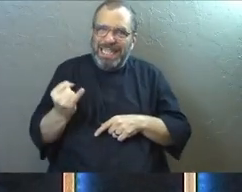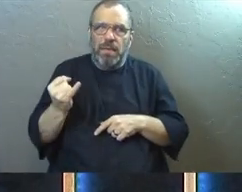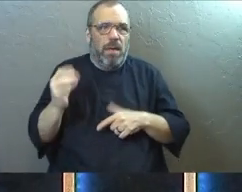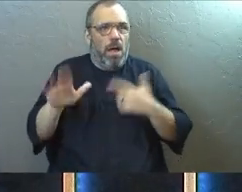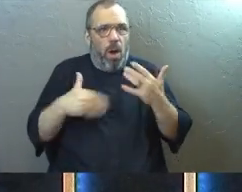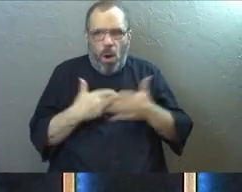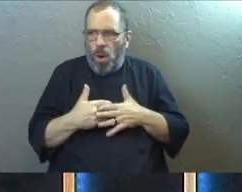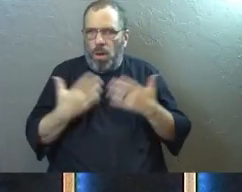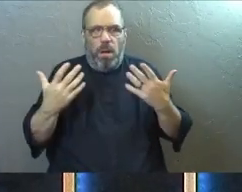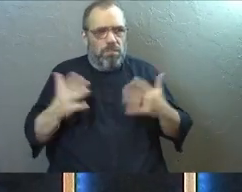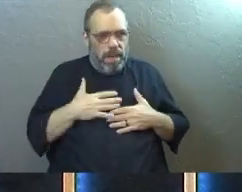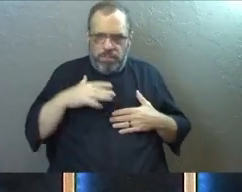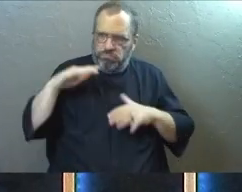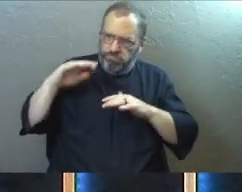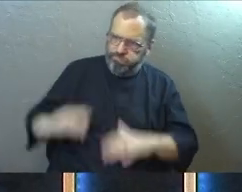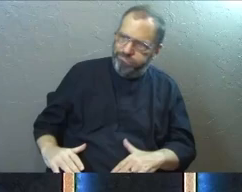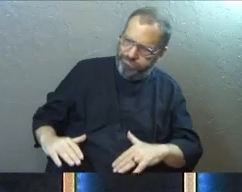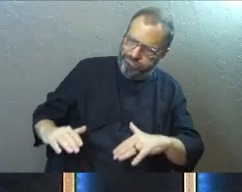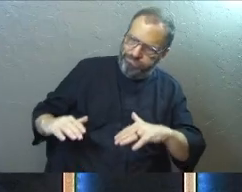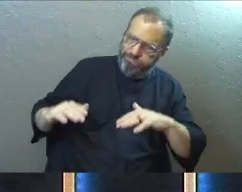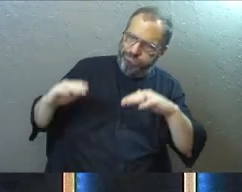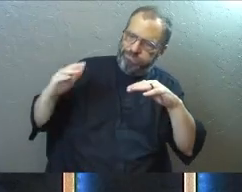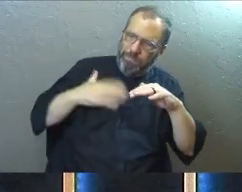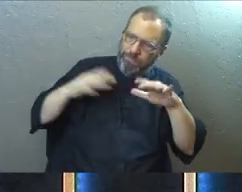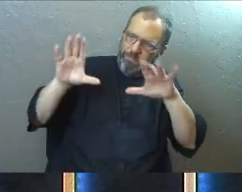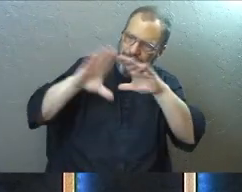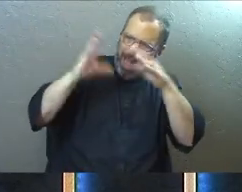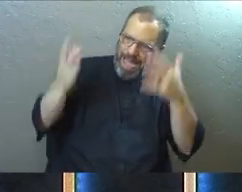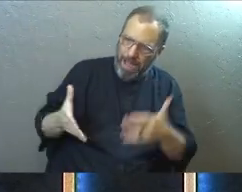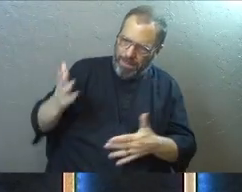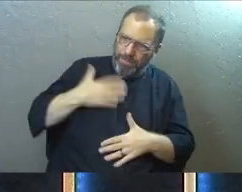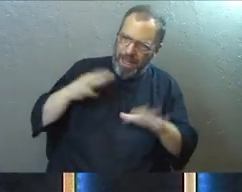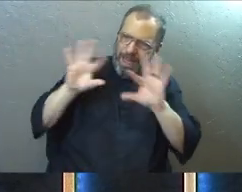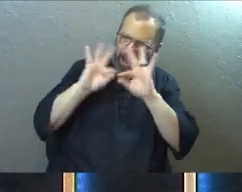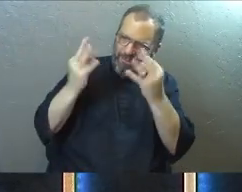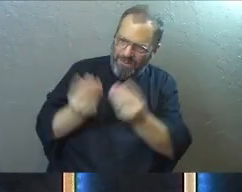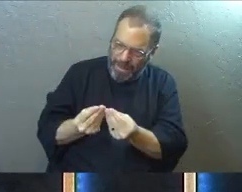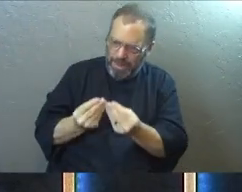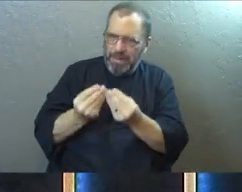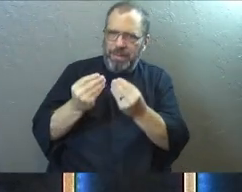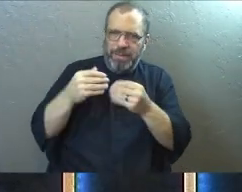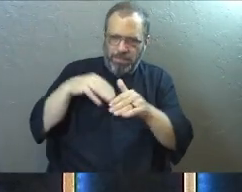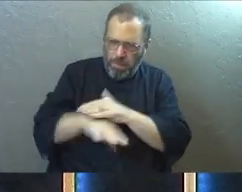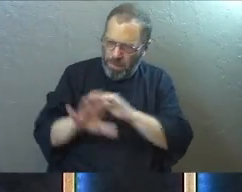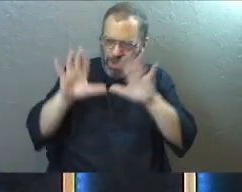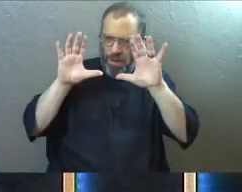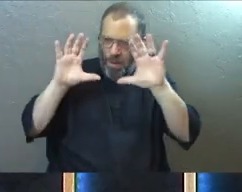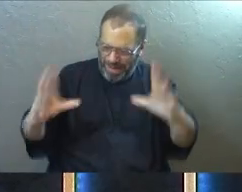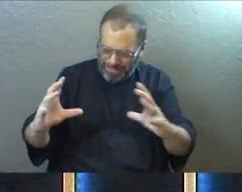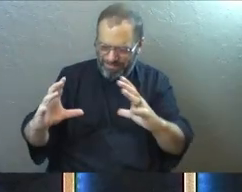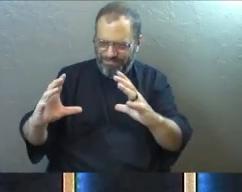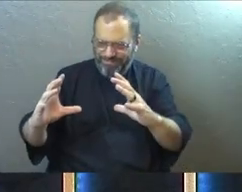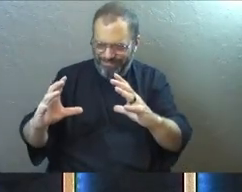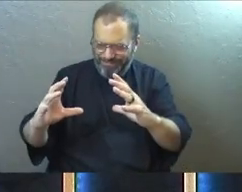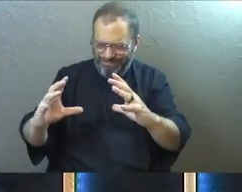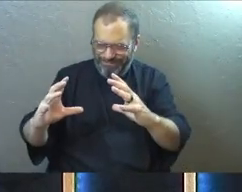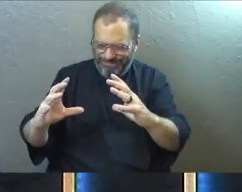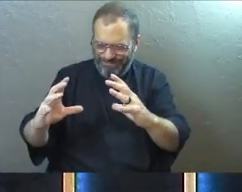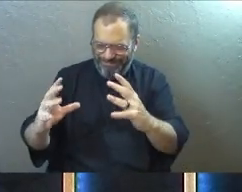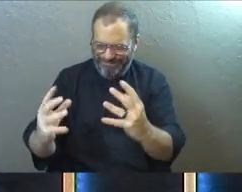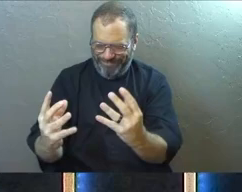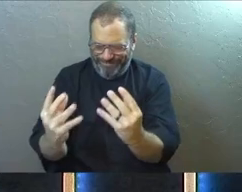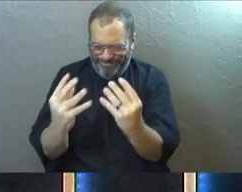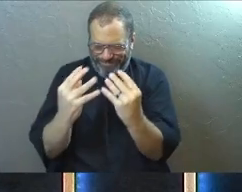all these things, the way that we're raised, the house that we're in, the families that we have, where we're born, all of that stuff forms